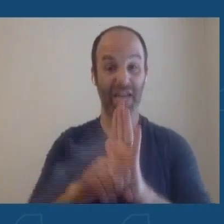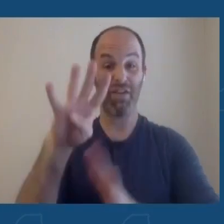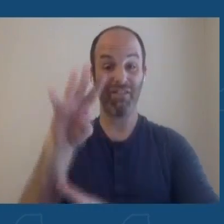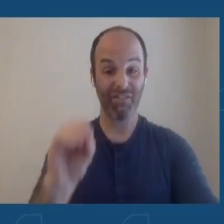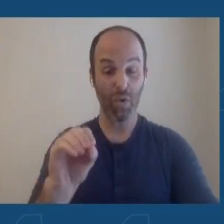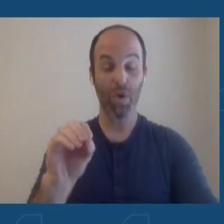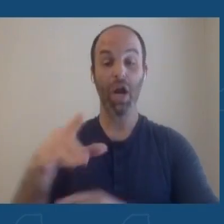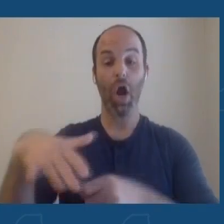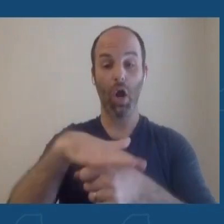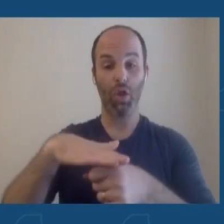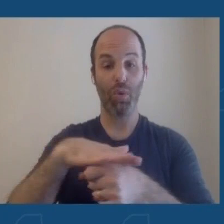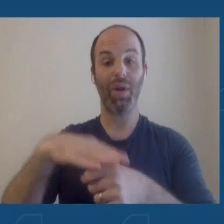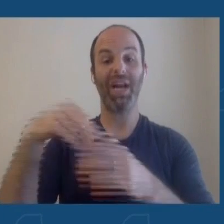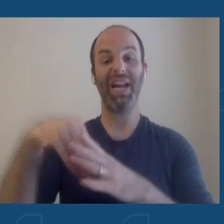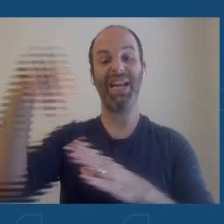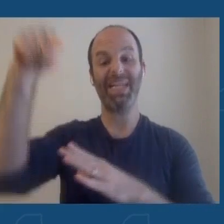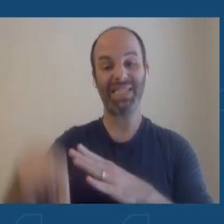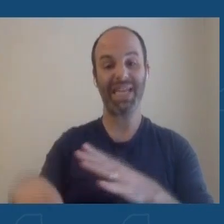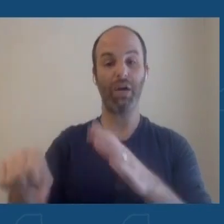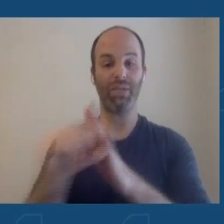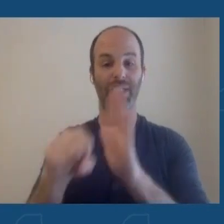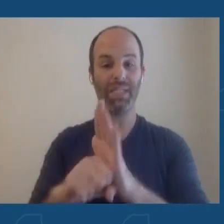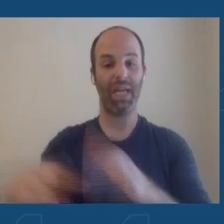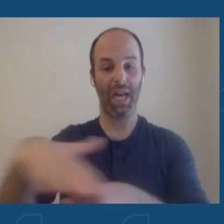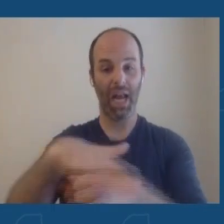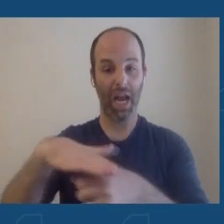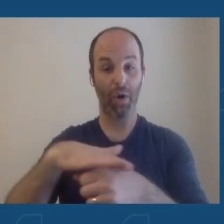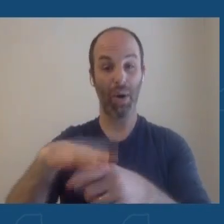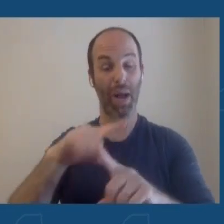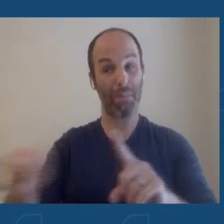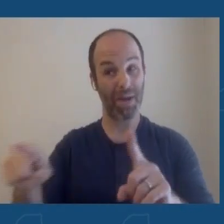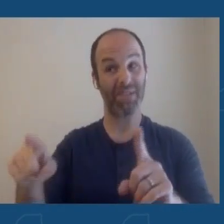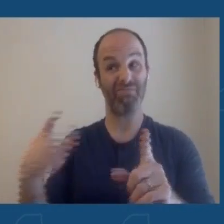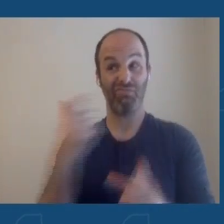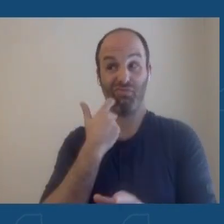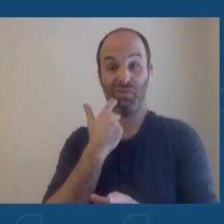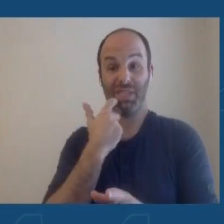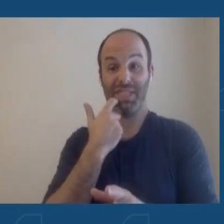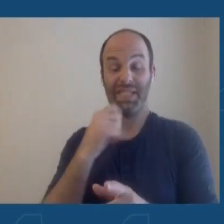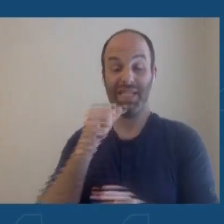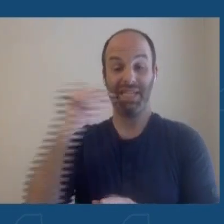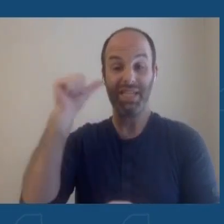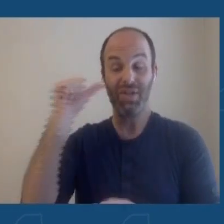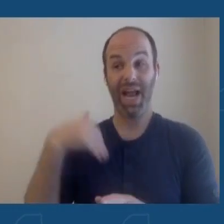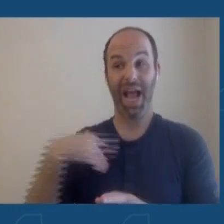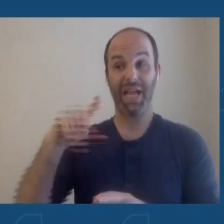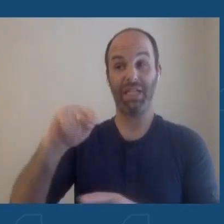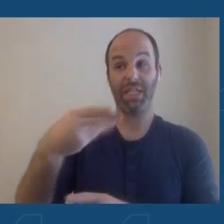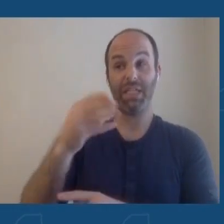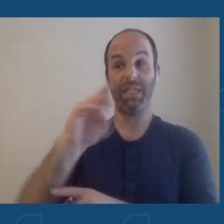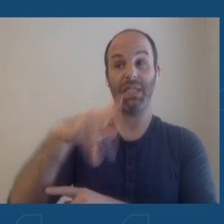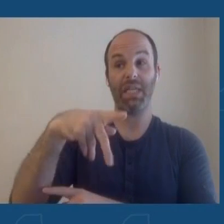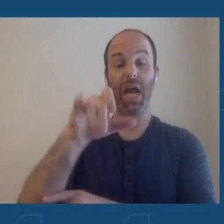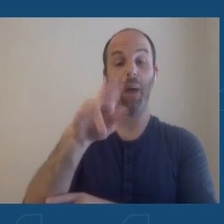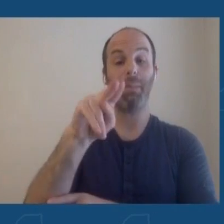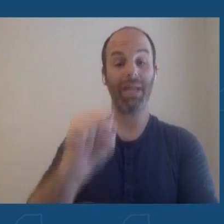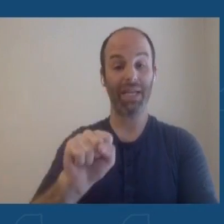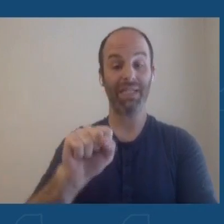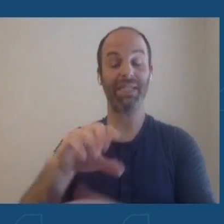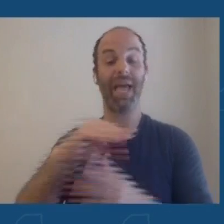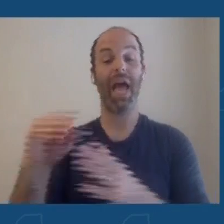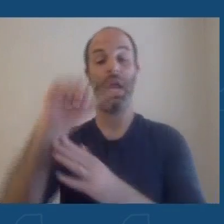located in the downstate area, but yesterday we had a case diagnosed in Tompkins and in Albany County. So,